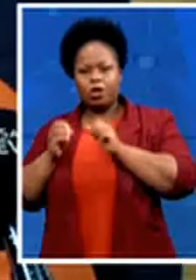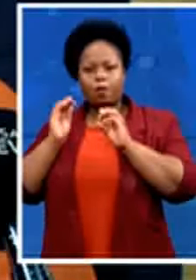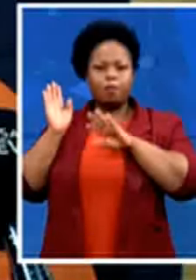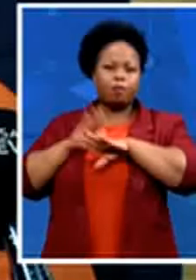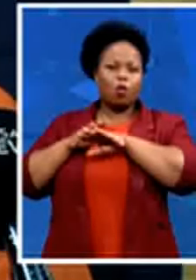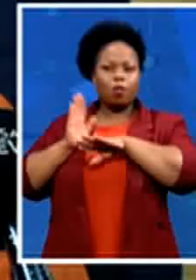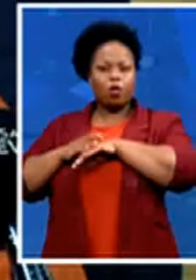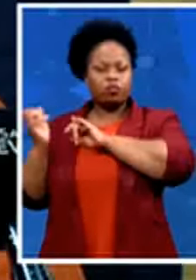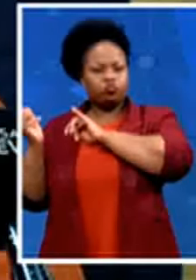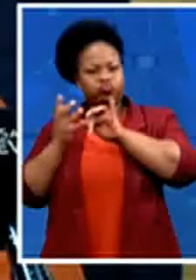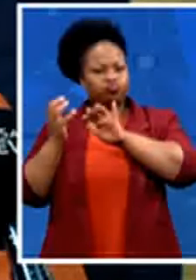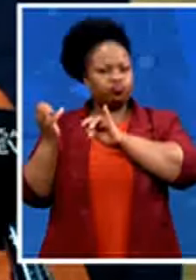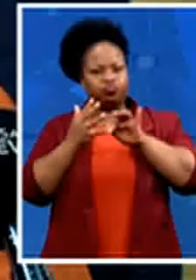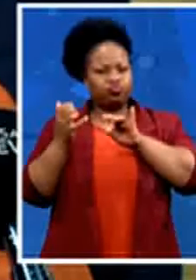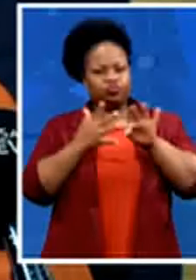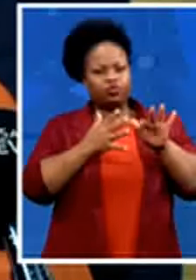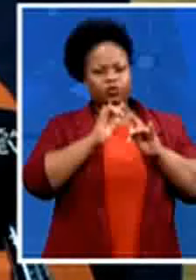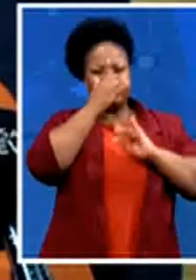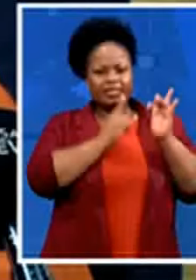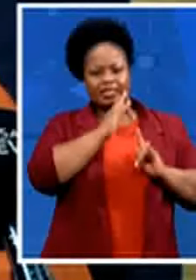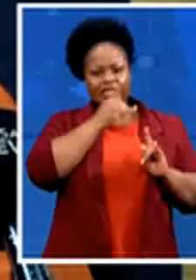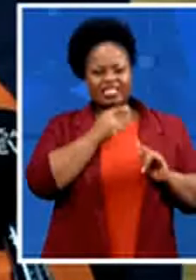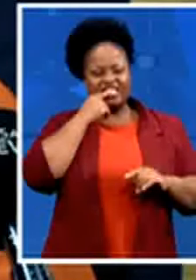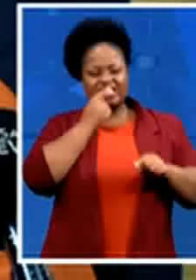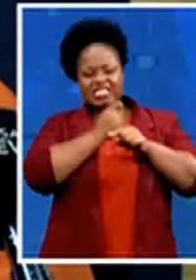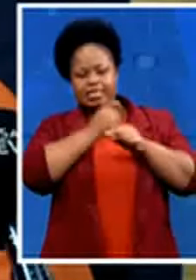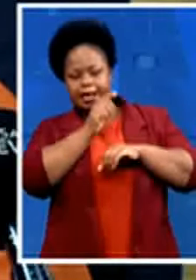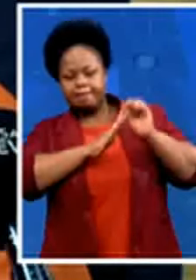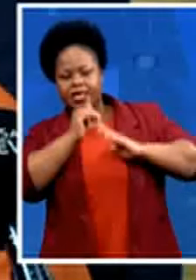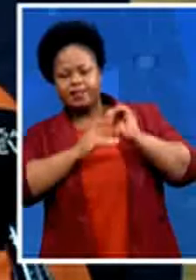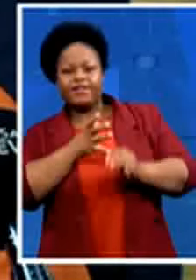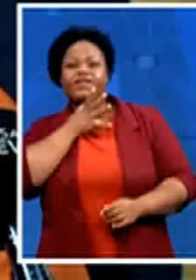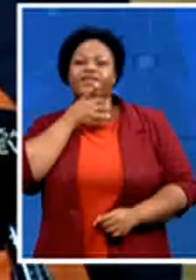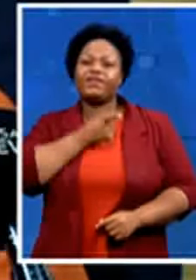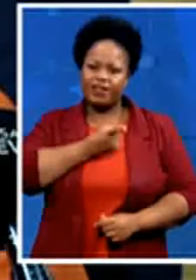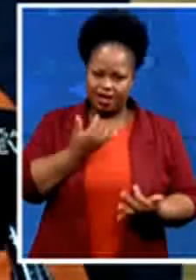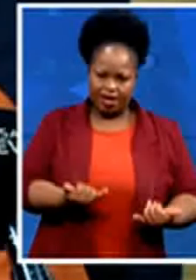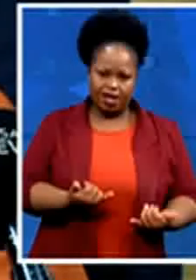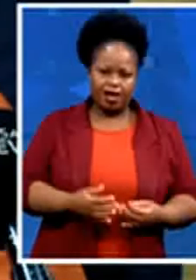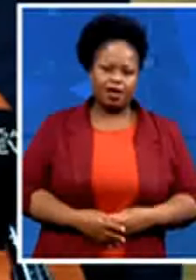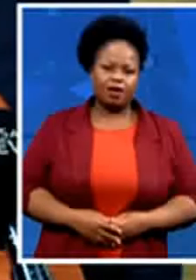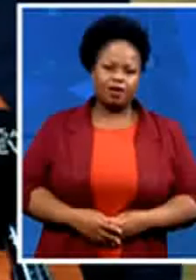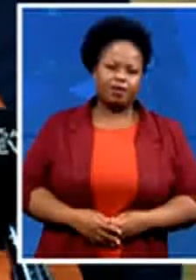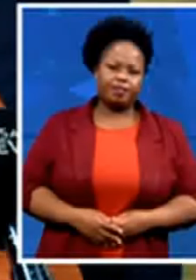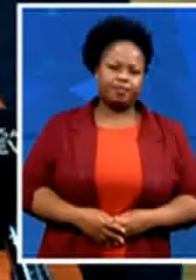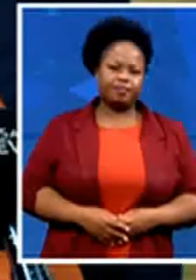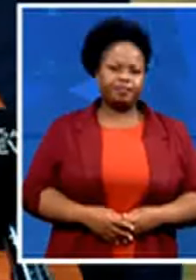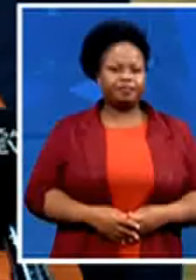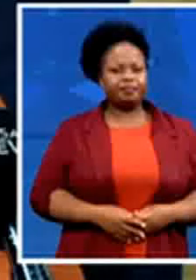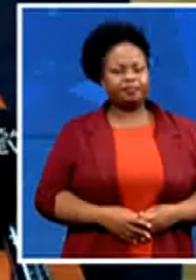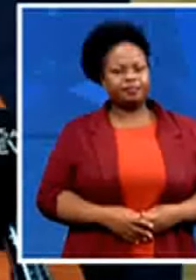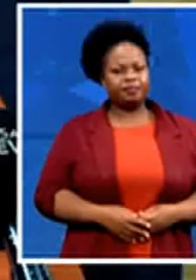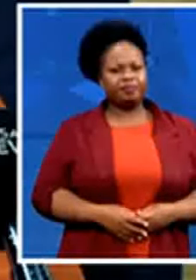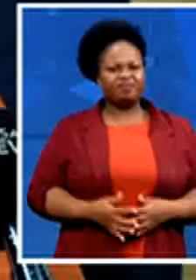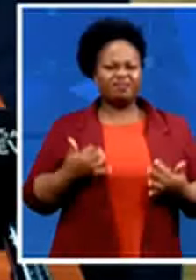and what we see is that the this thing has slowed down in housing delivery across the